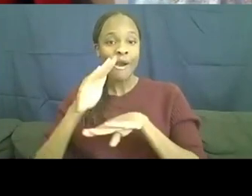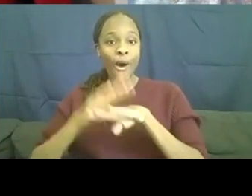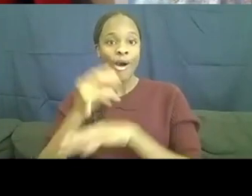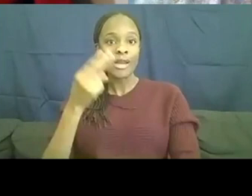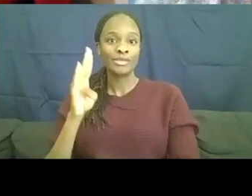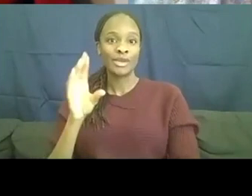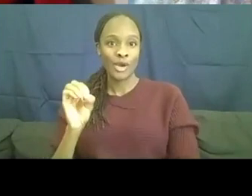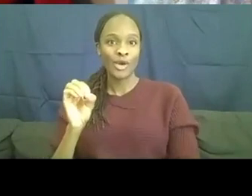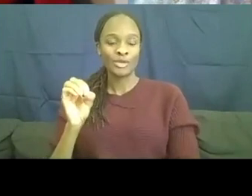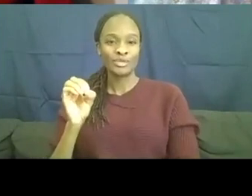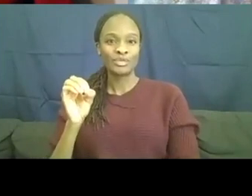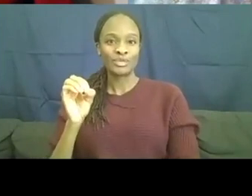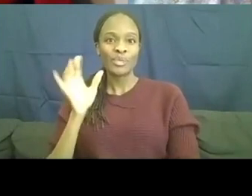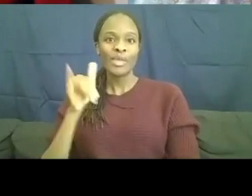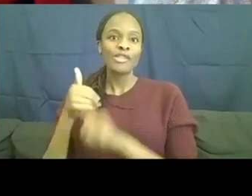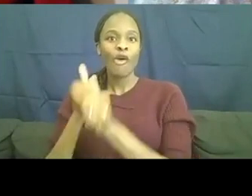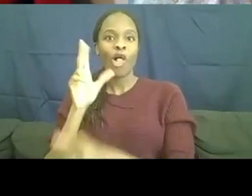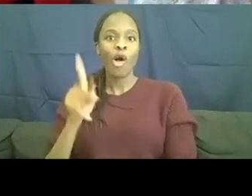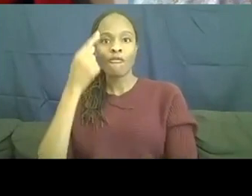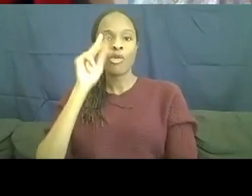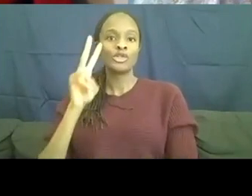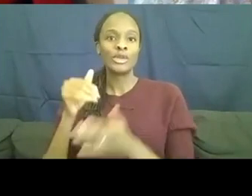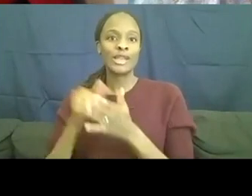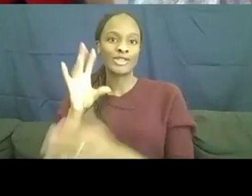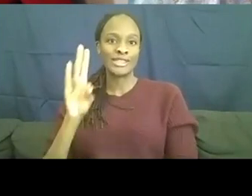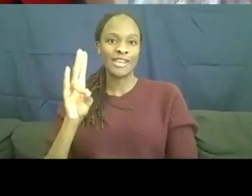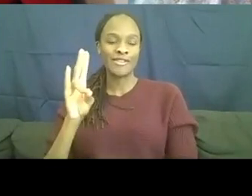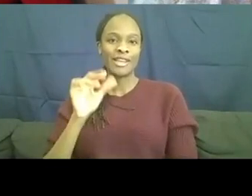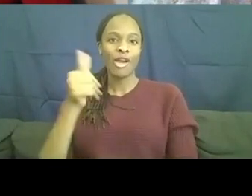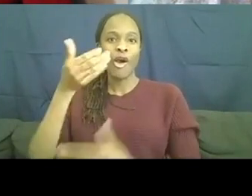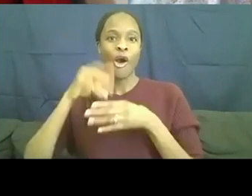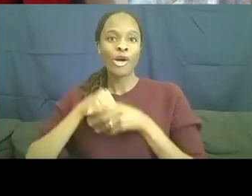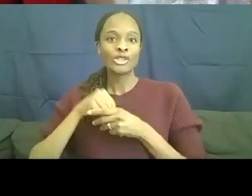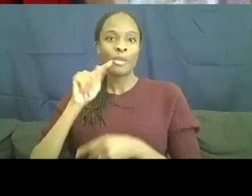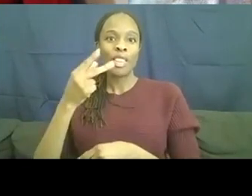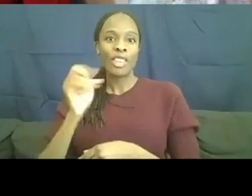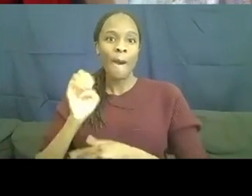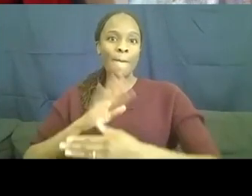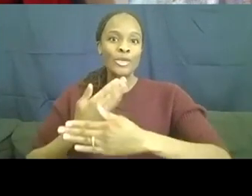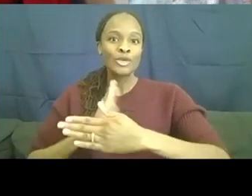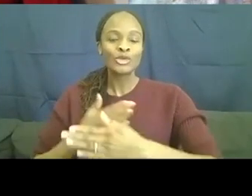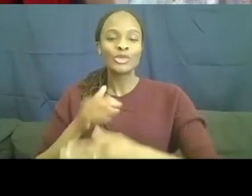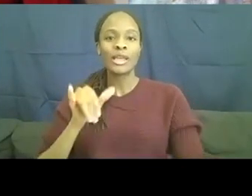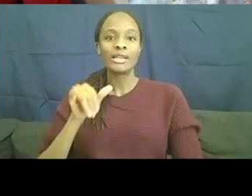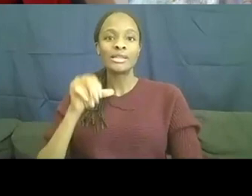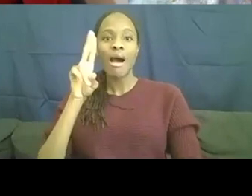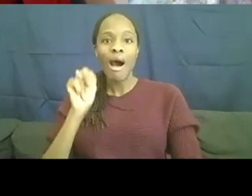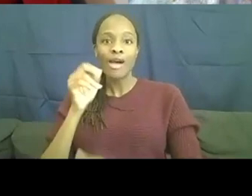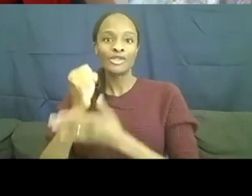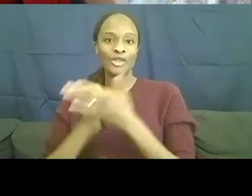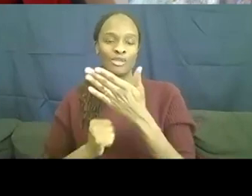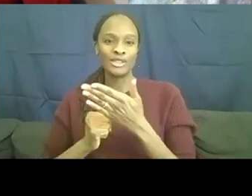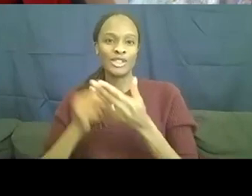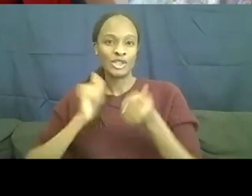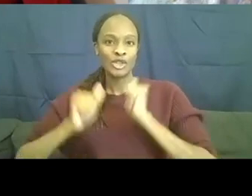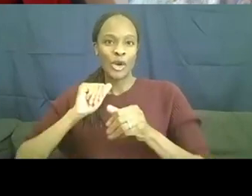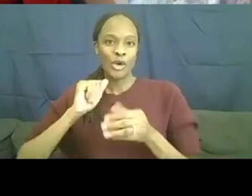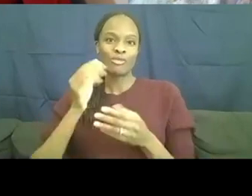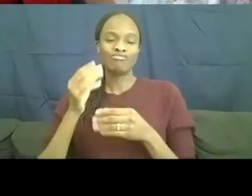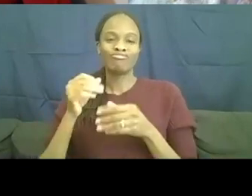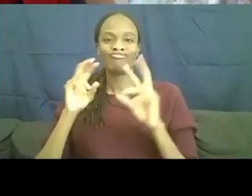follow-up to 2007's Autism the Musical, and the unscripted series Born This Way about seven young